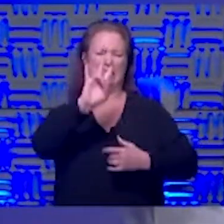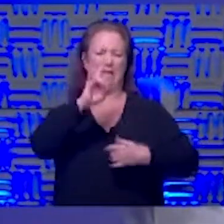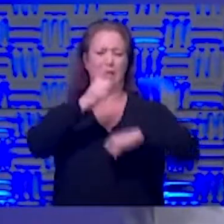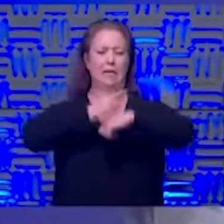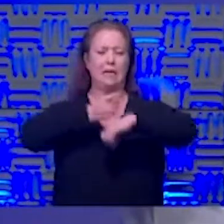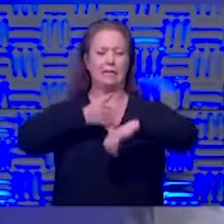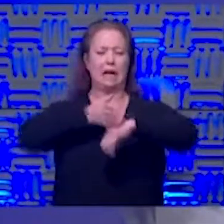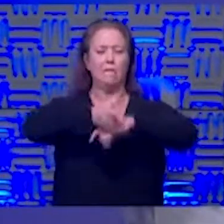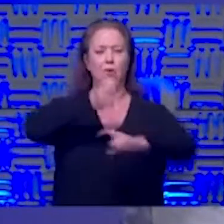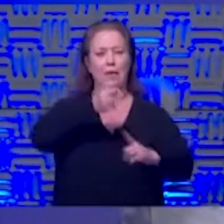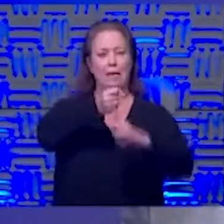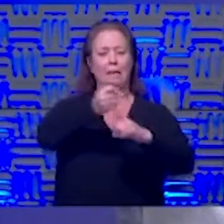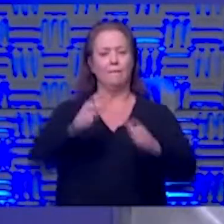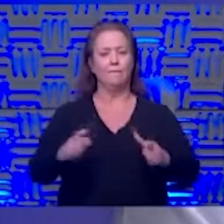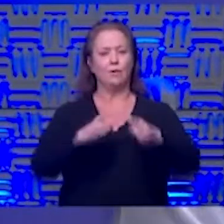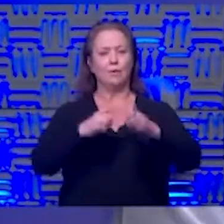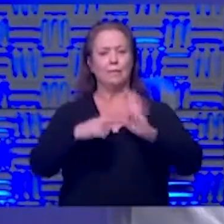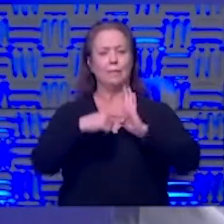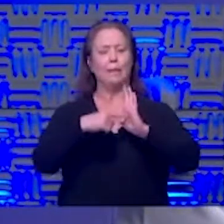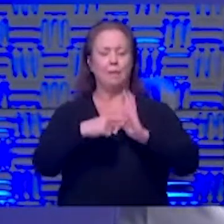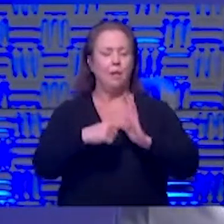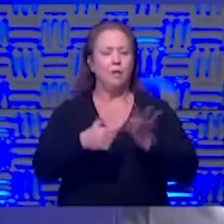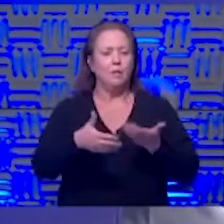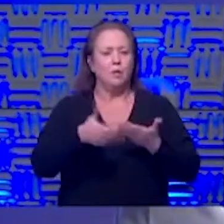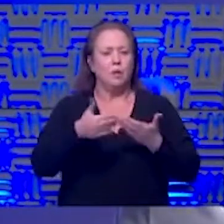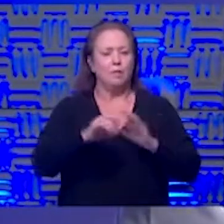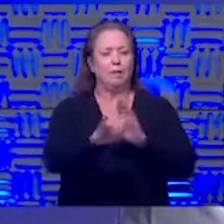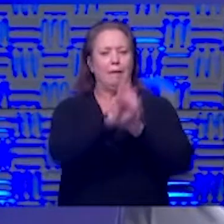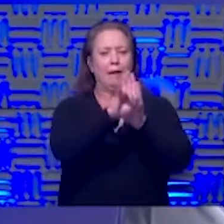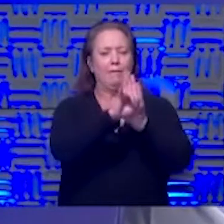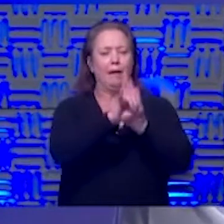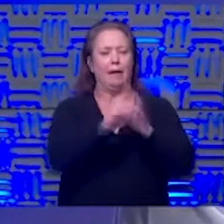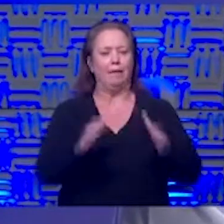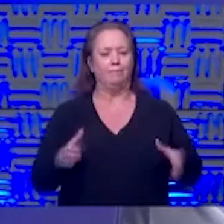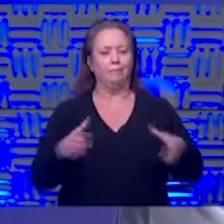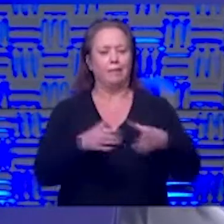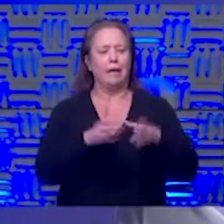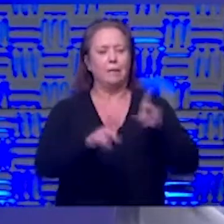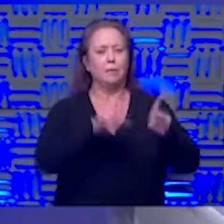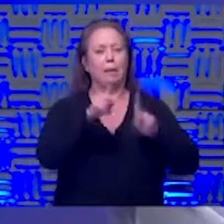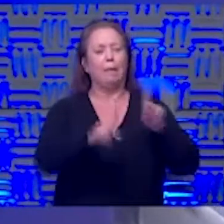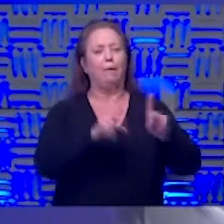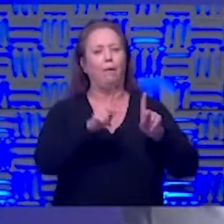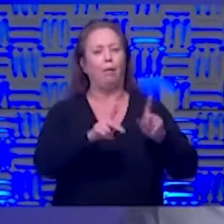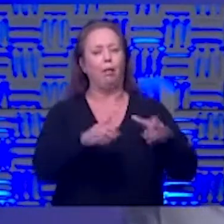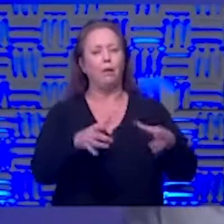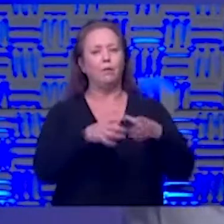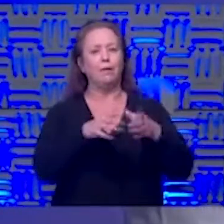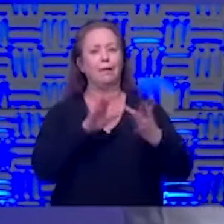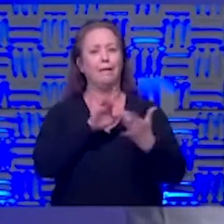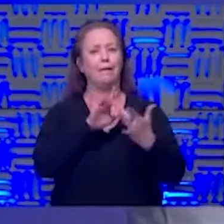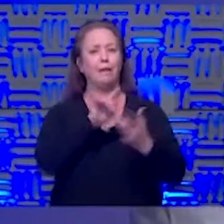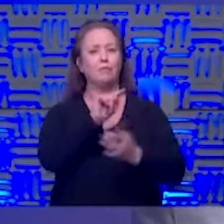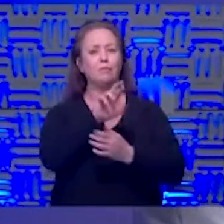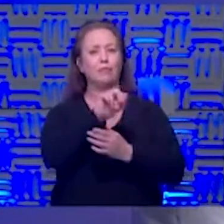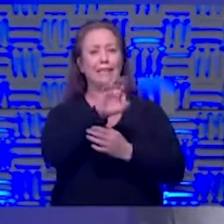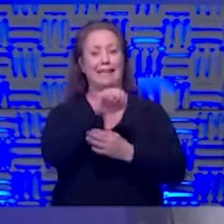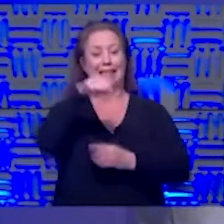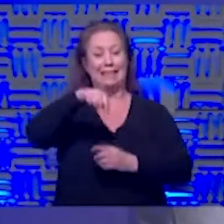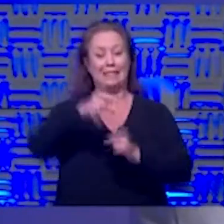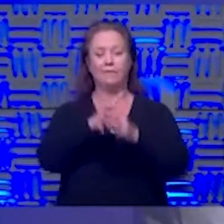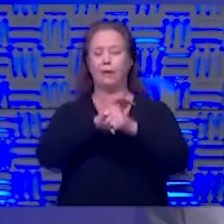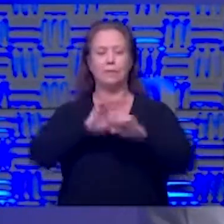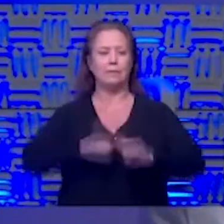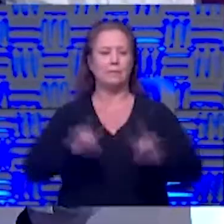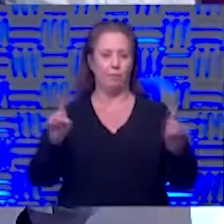after getting a symptom so they were easily able to contain those people isolate do the contact tracing this is much different than